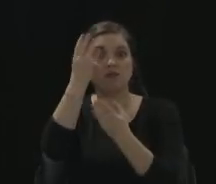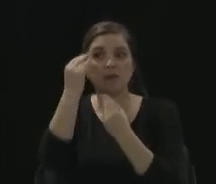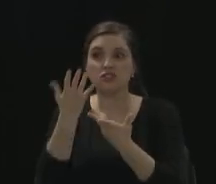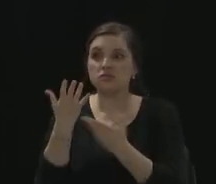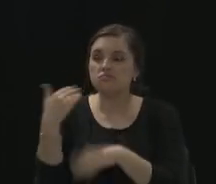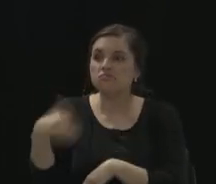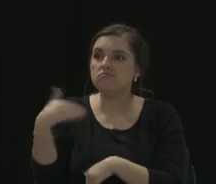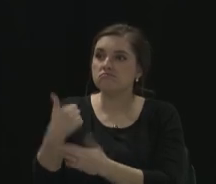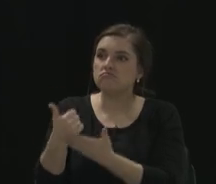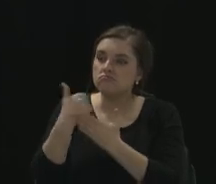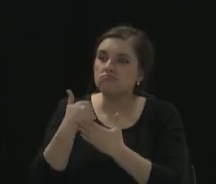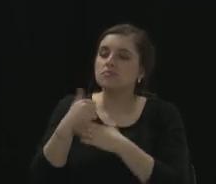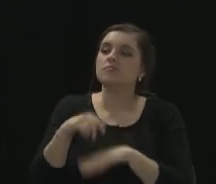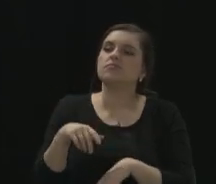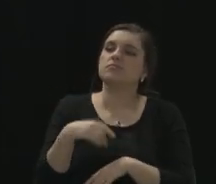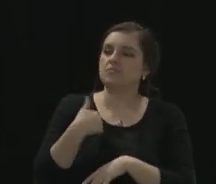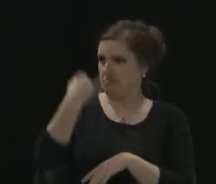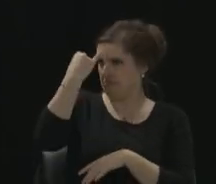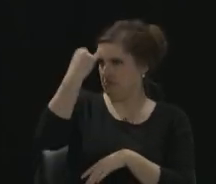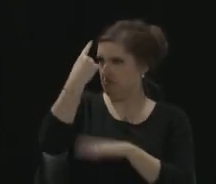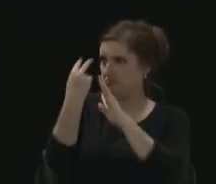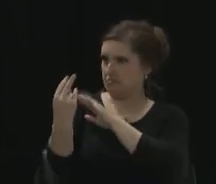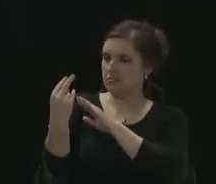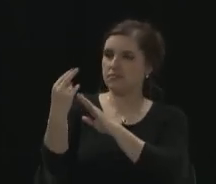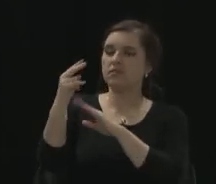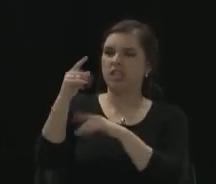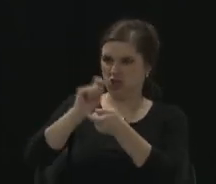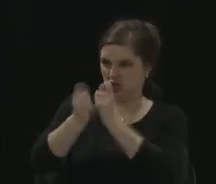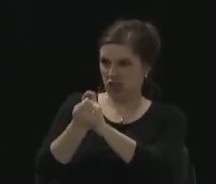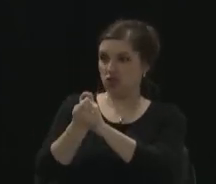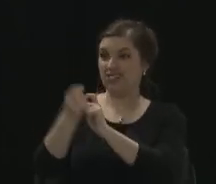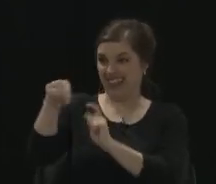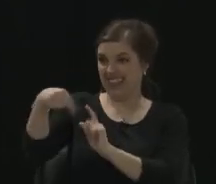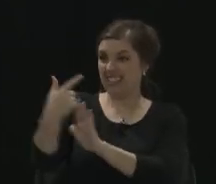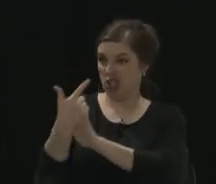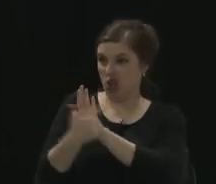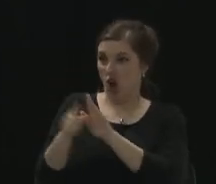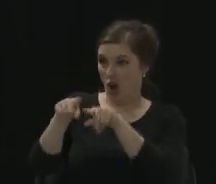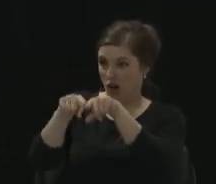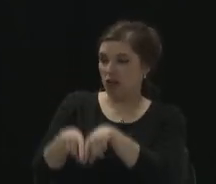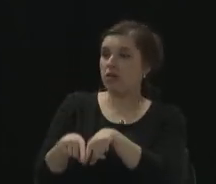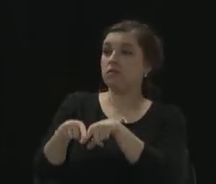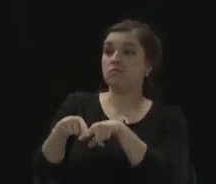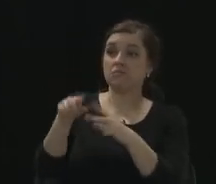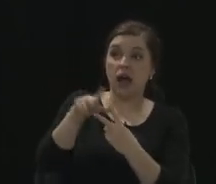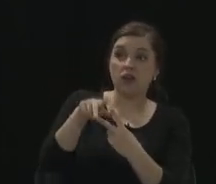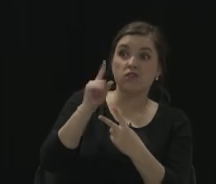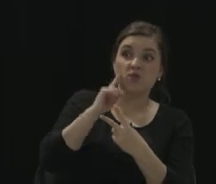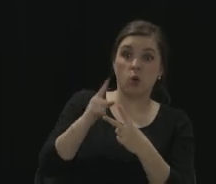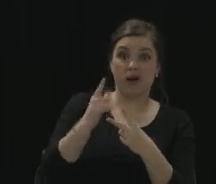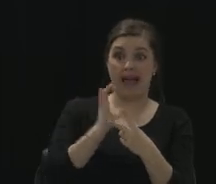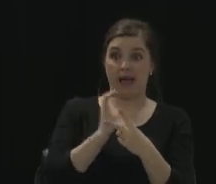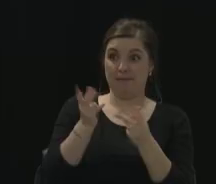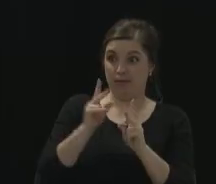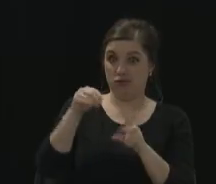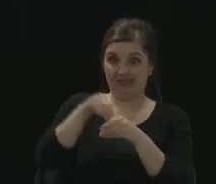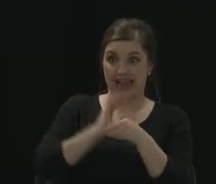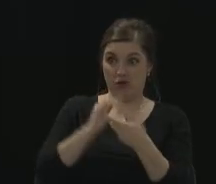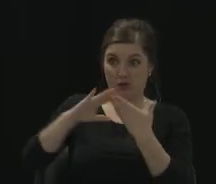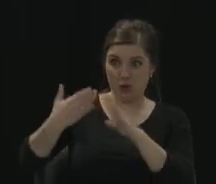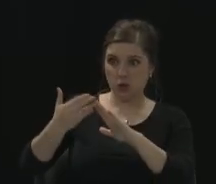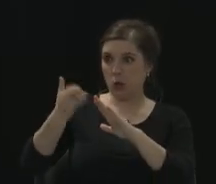changes that this law has enacted either for citizens or maybe for the Board of Elections. Anything else that you want to share? Yeah.